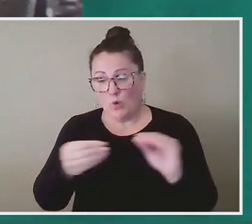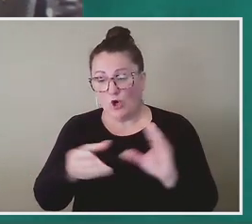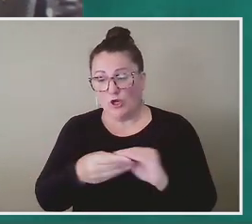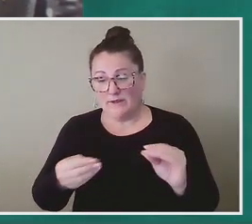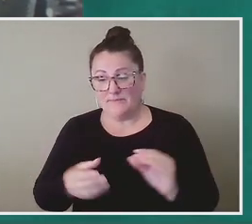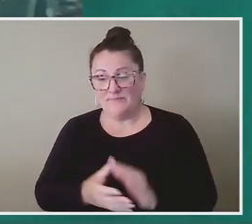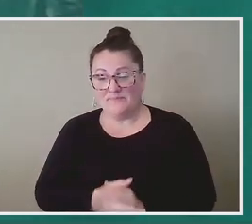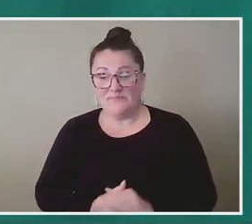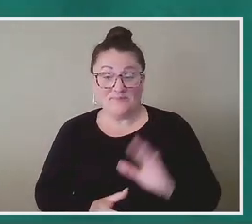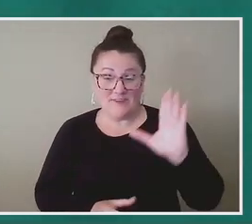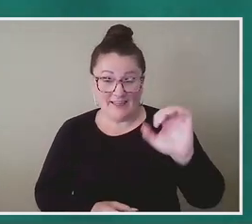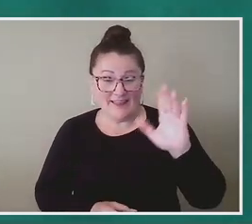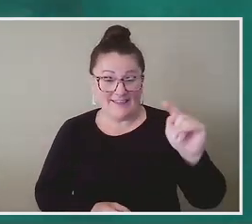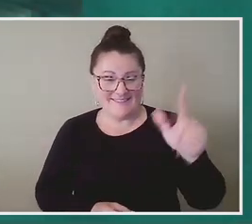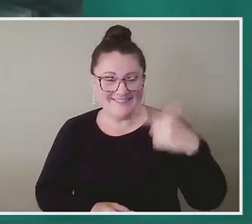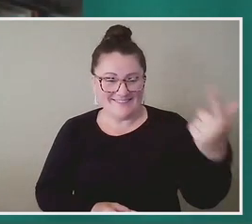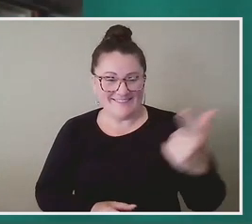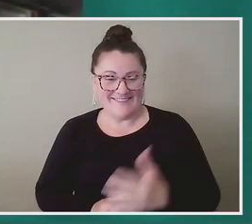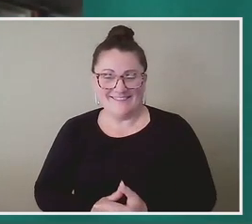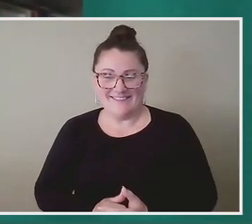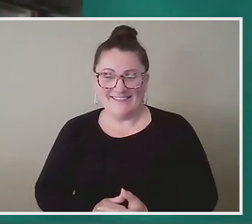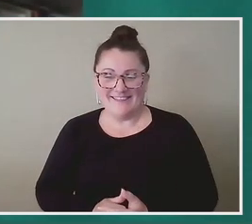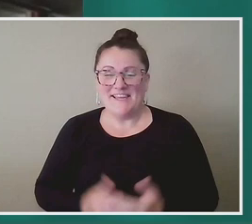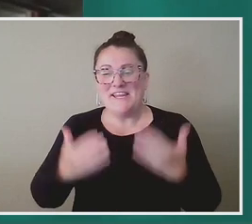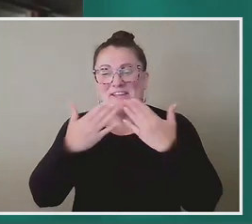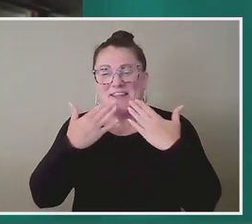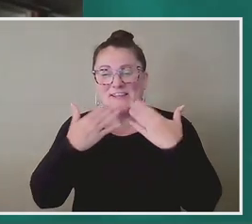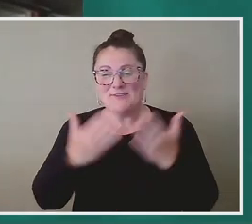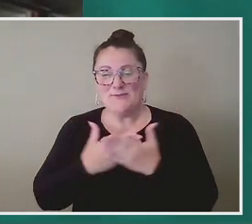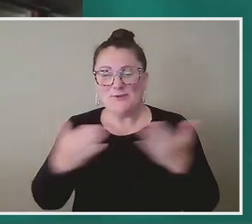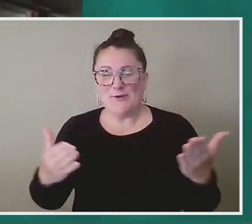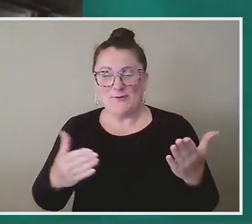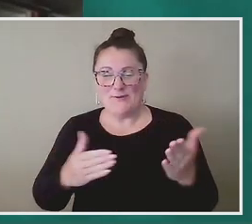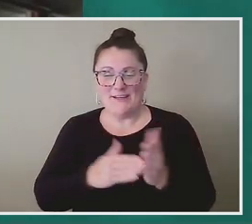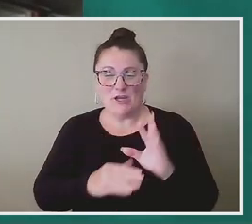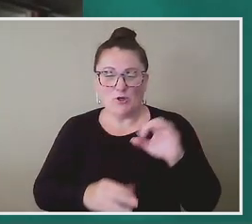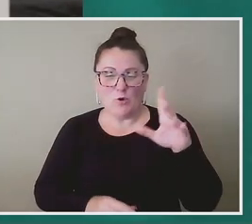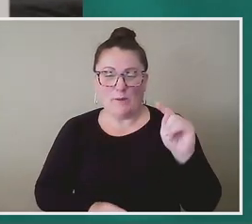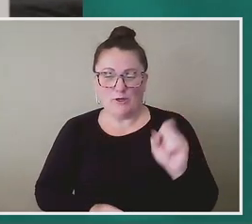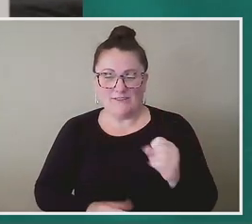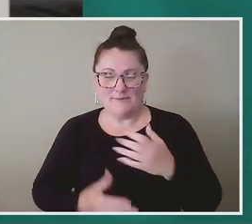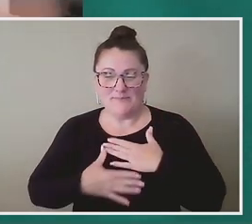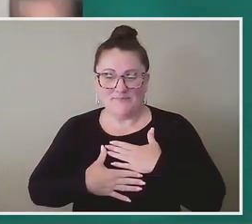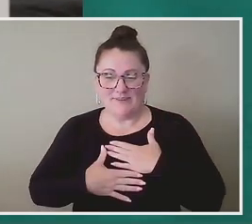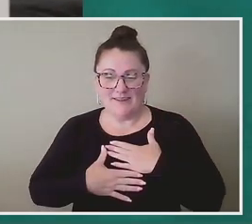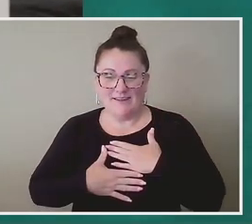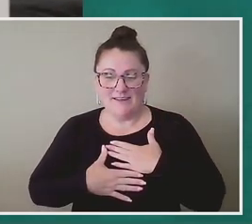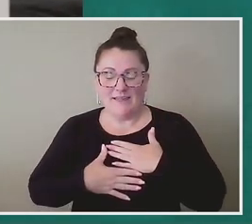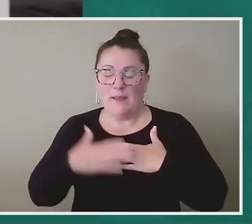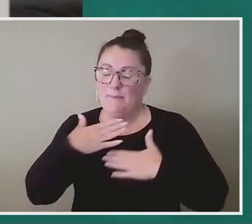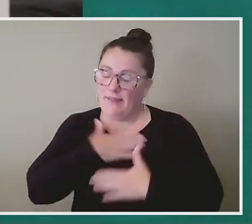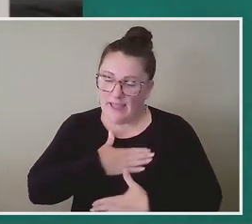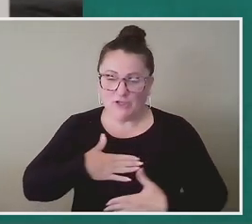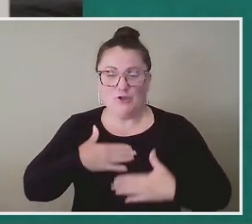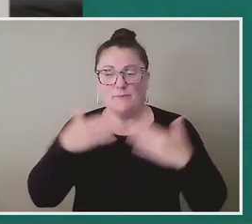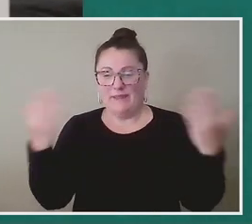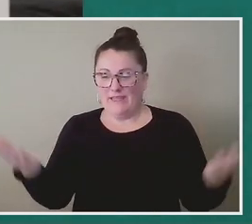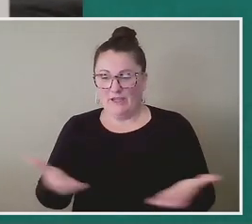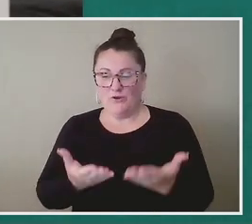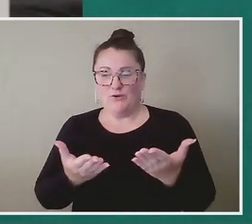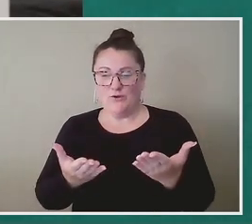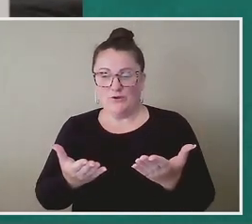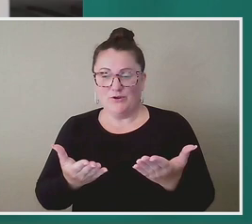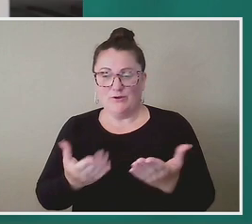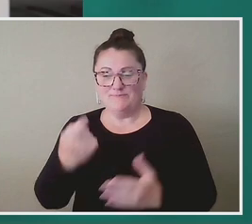Clint? Thank you so much, Dr. Roberts. It is such a pleasure to be here. I was just